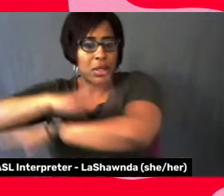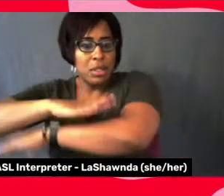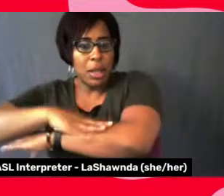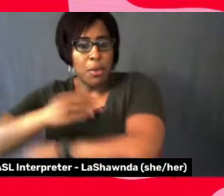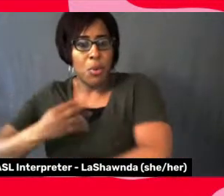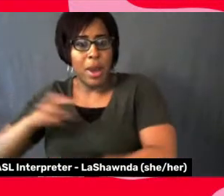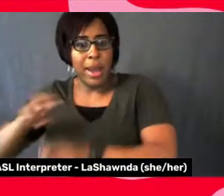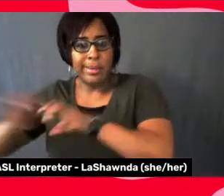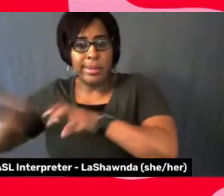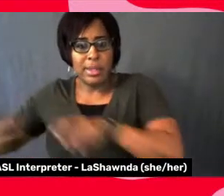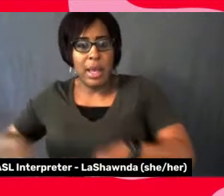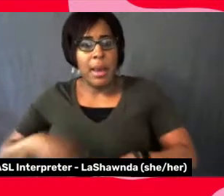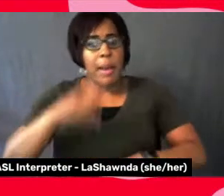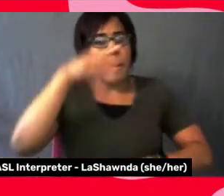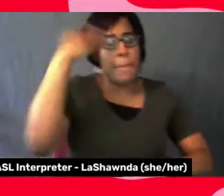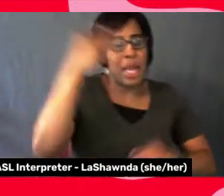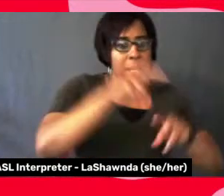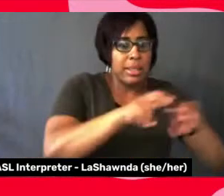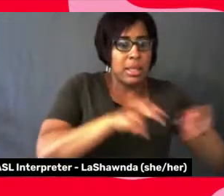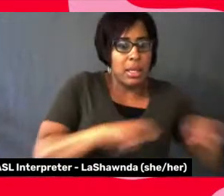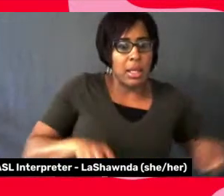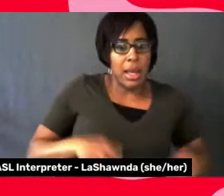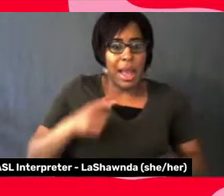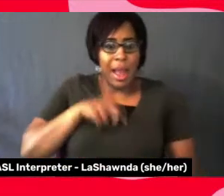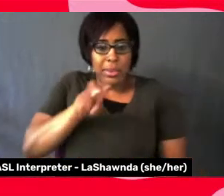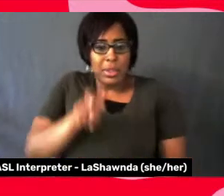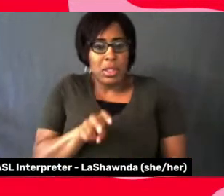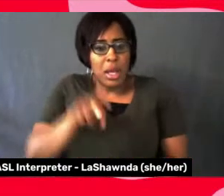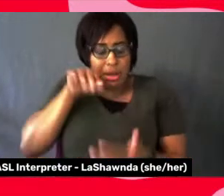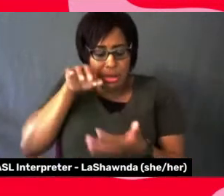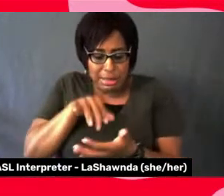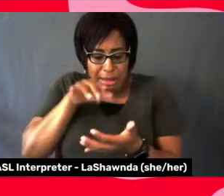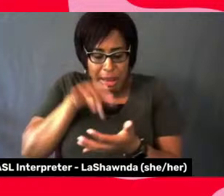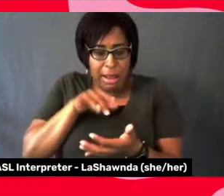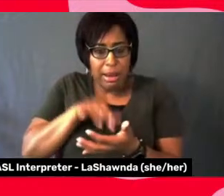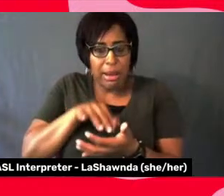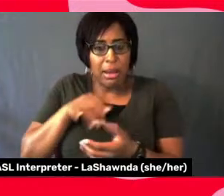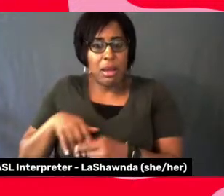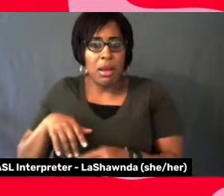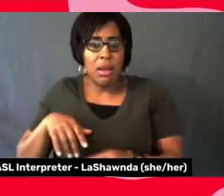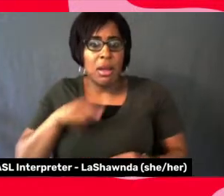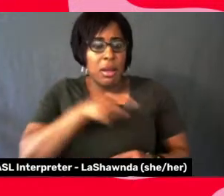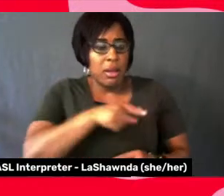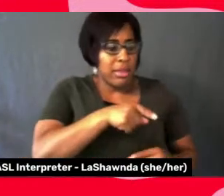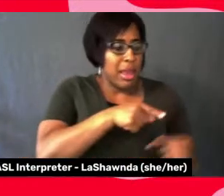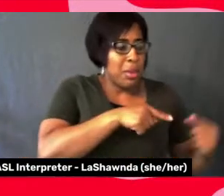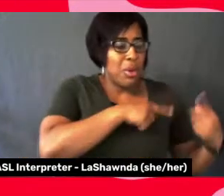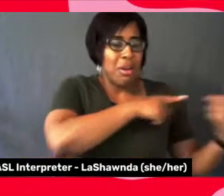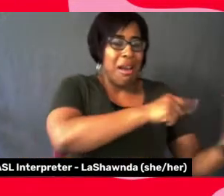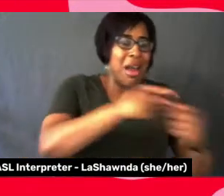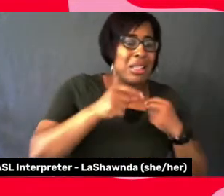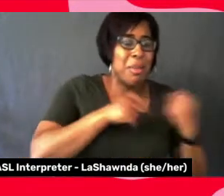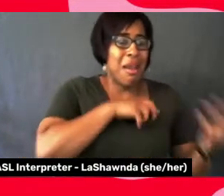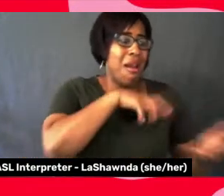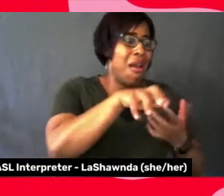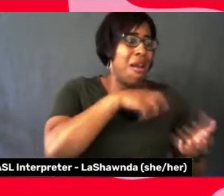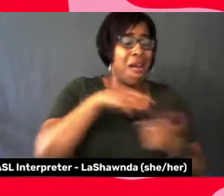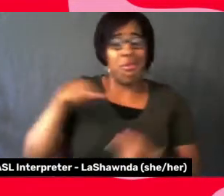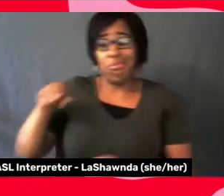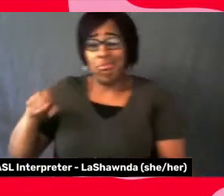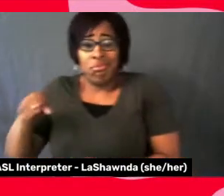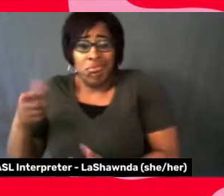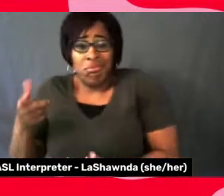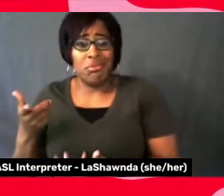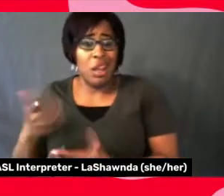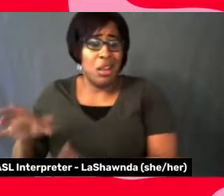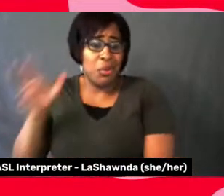they were laughing and talking and gossiping and they just didn't interest me. the white folks and I wanted to hear. So I've studied,